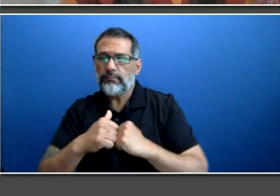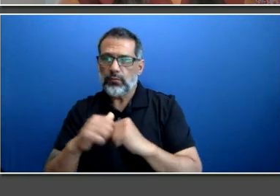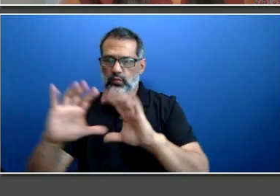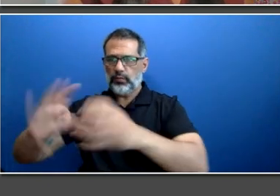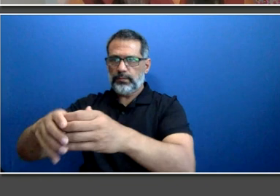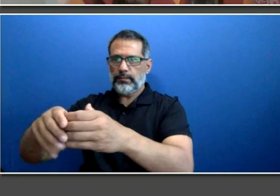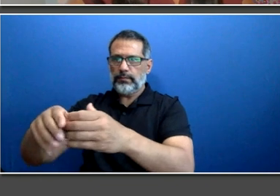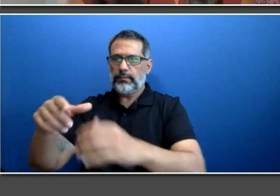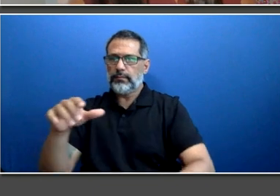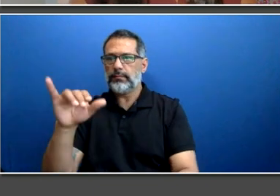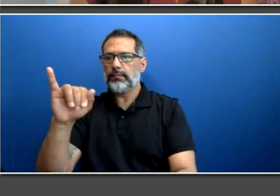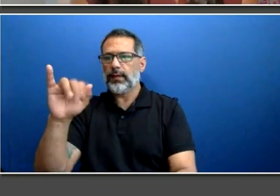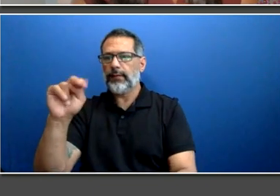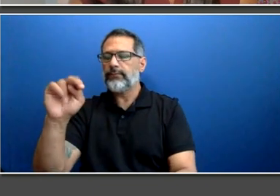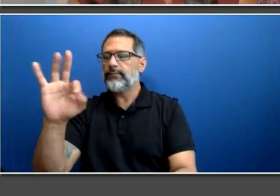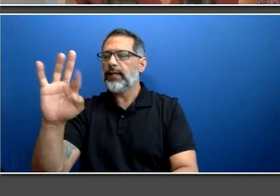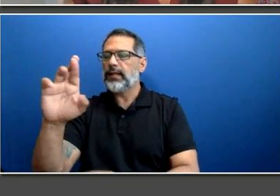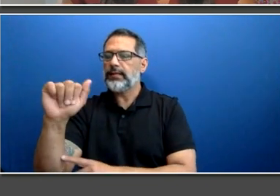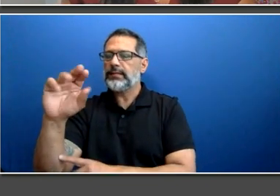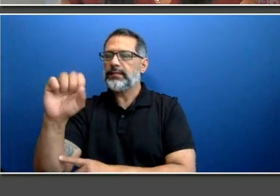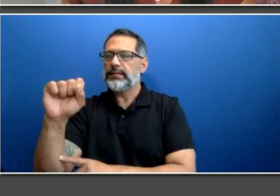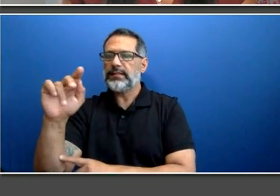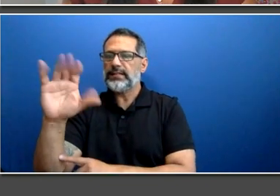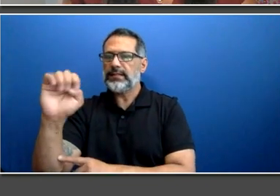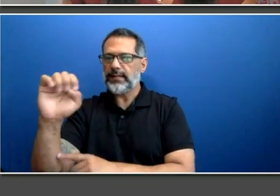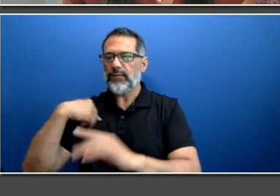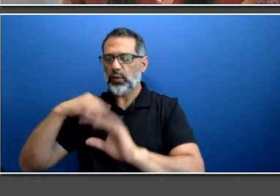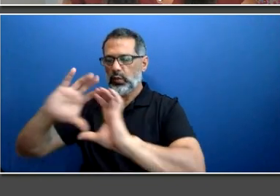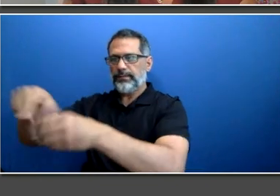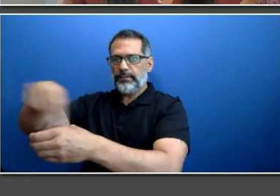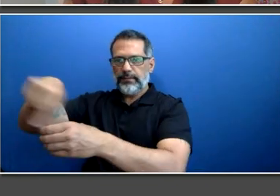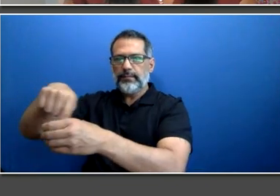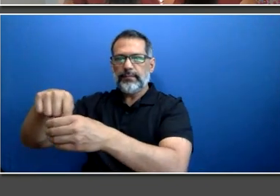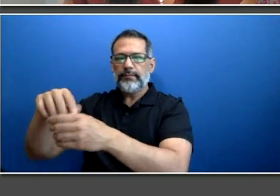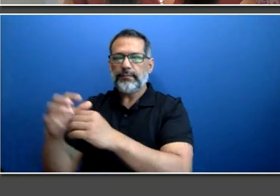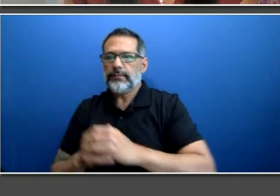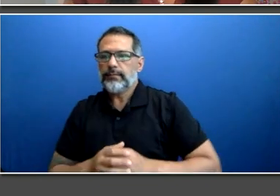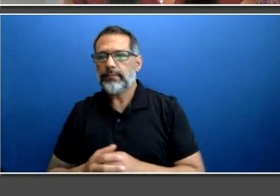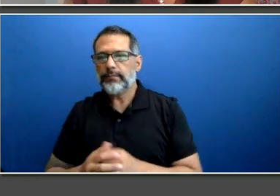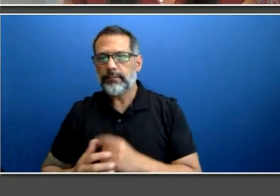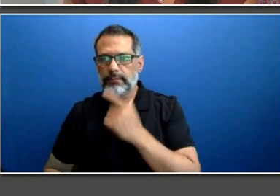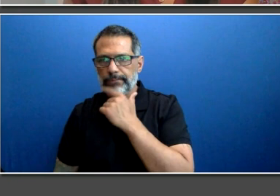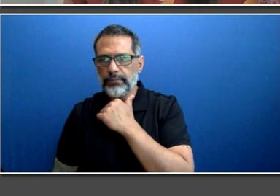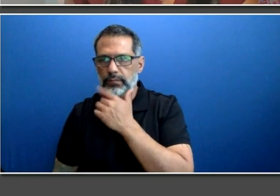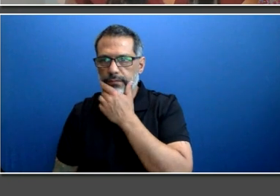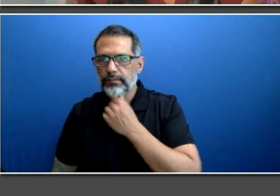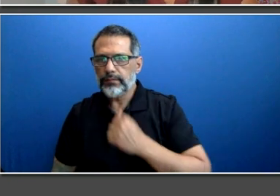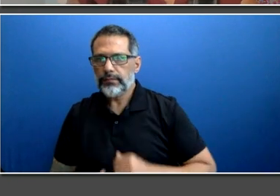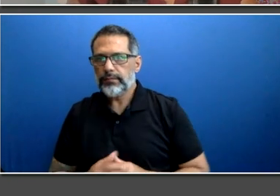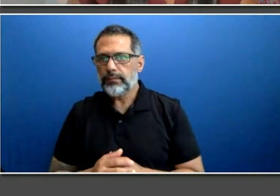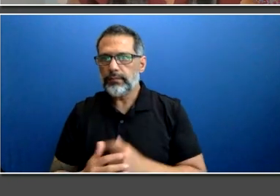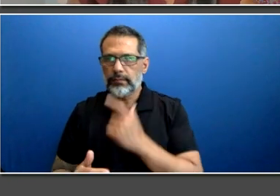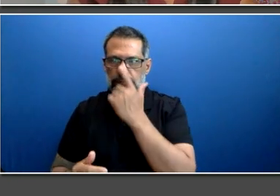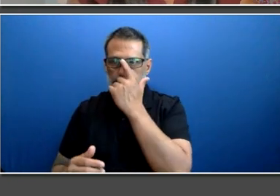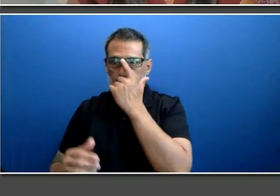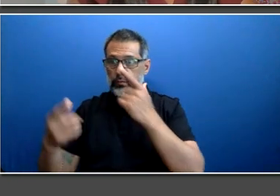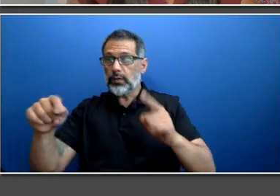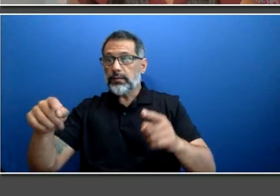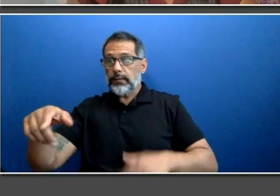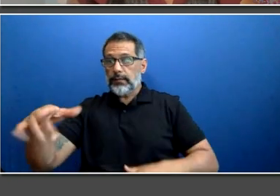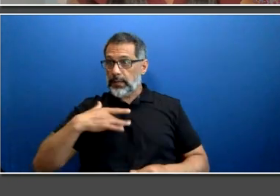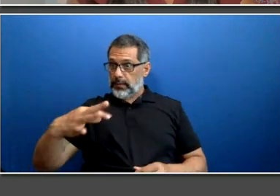When you apply to a job at the TTC, you will be asked on the application, where did you hear about this job?